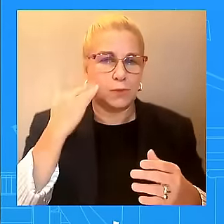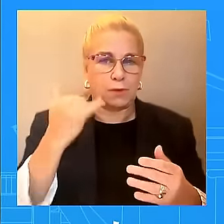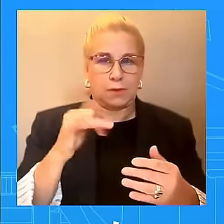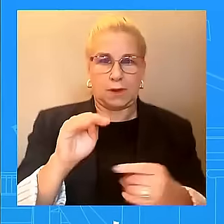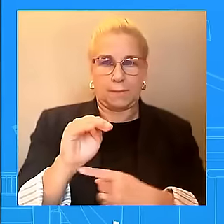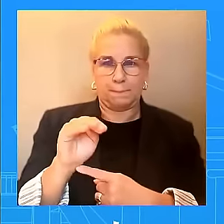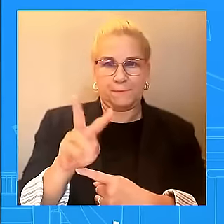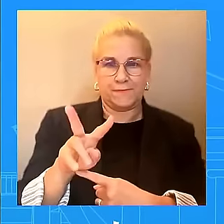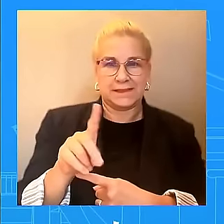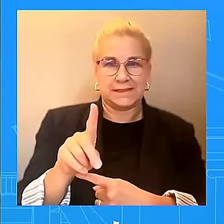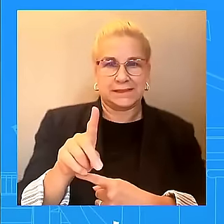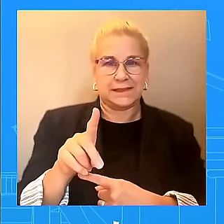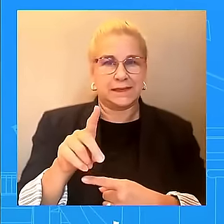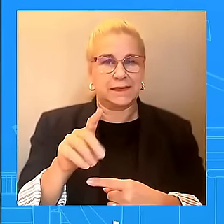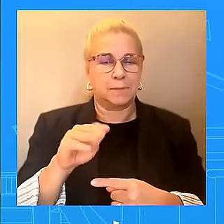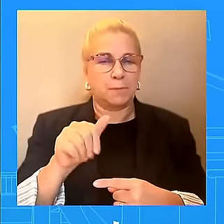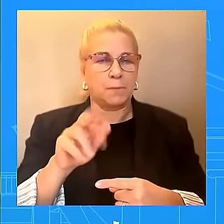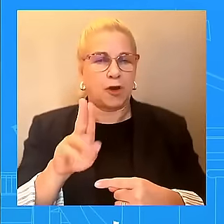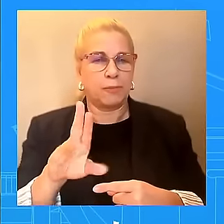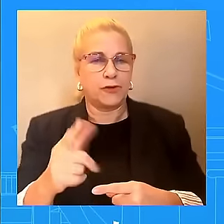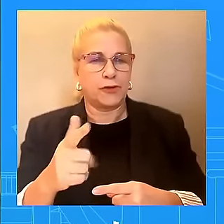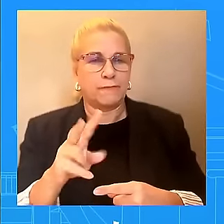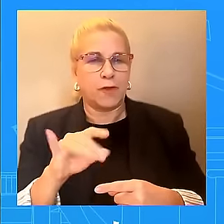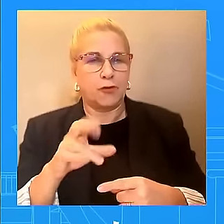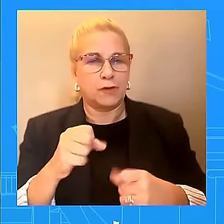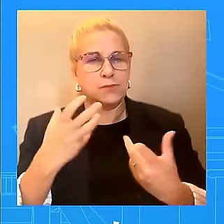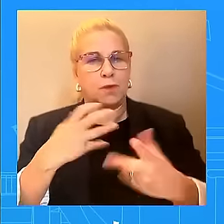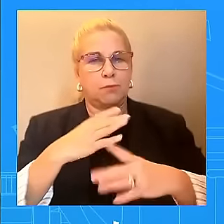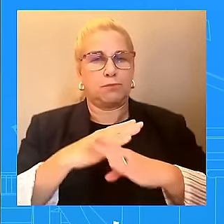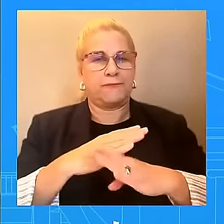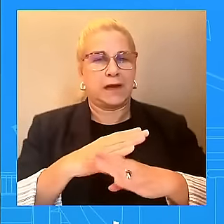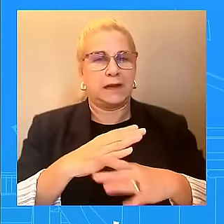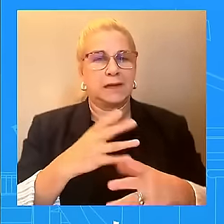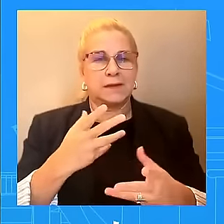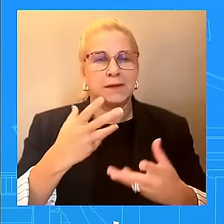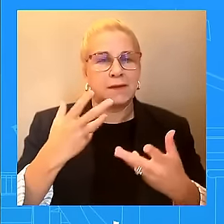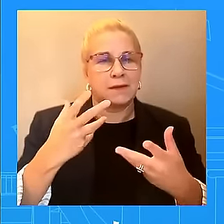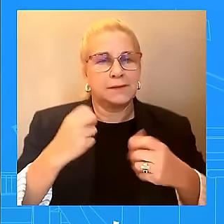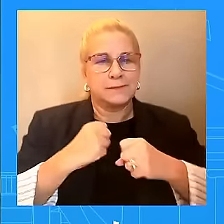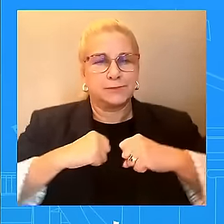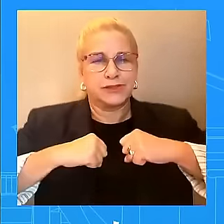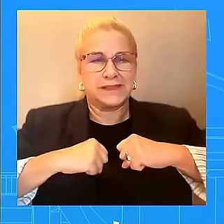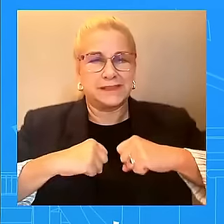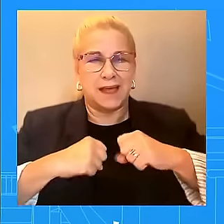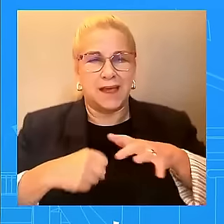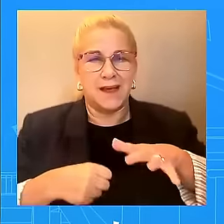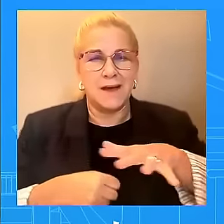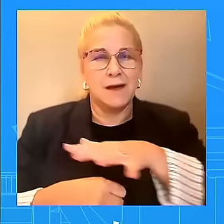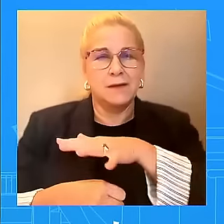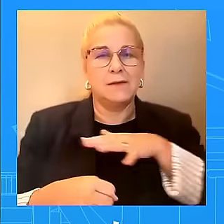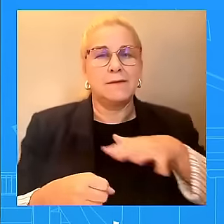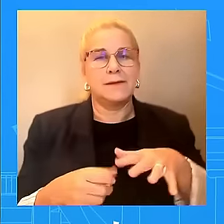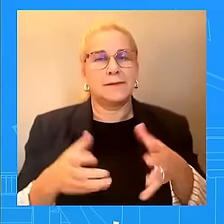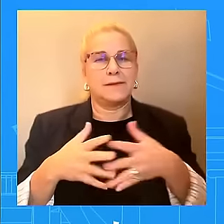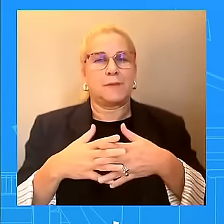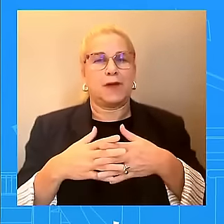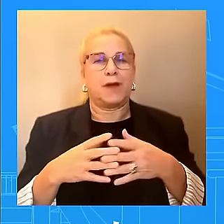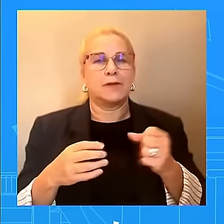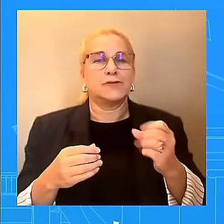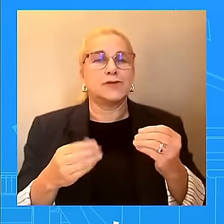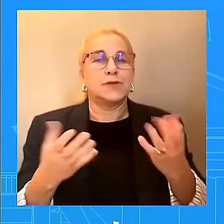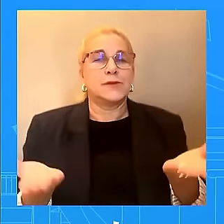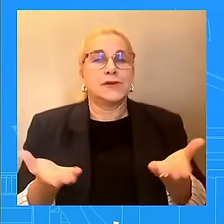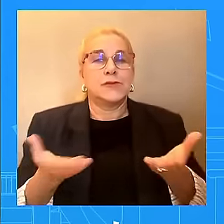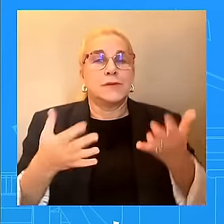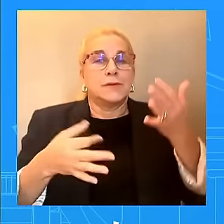decision and what it means that women in Texas could still be denied critical emergency medical care because of the